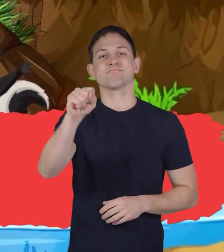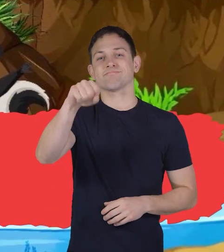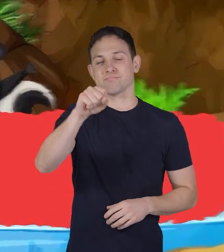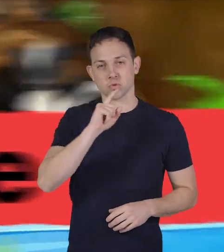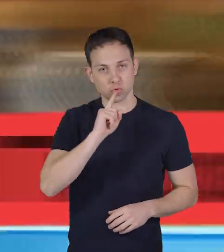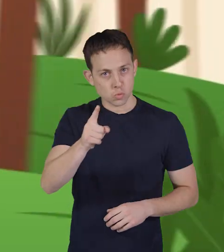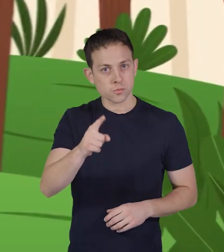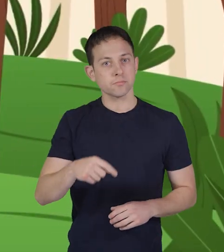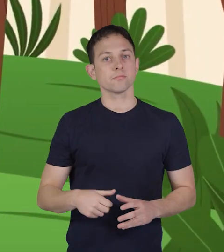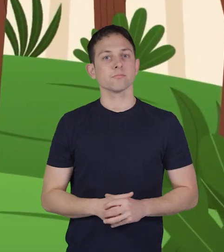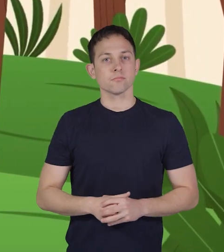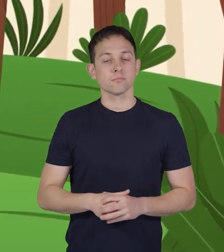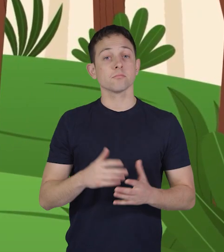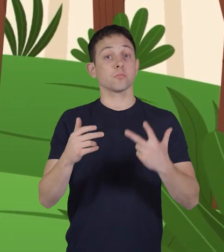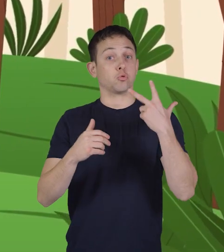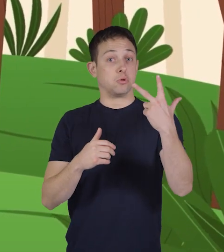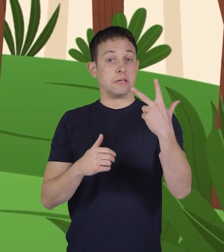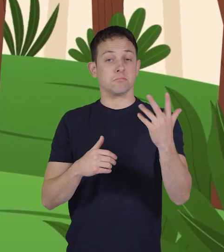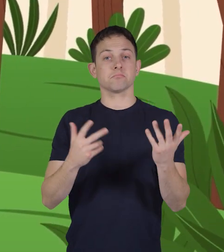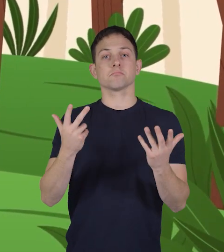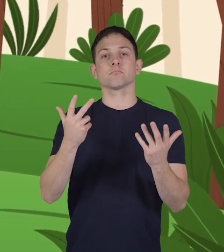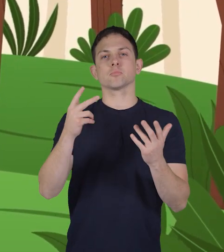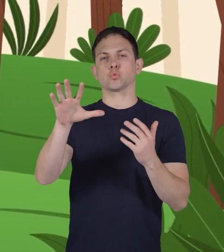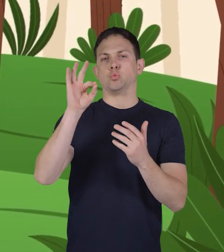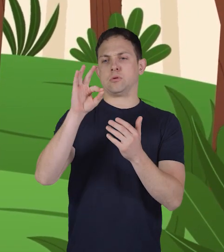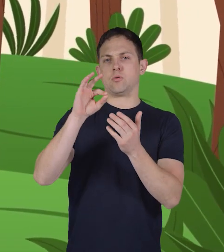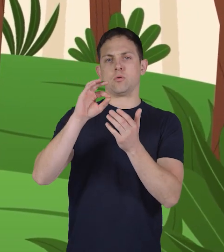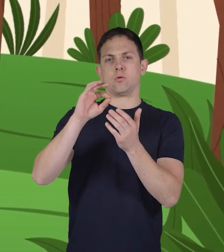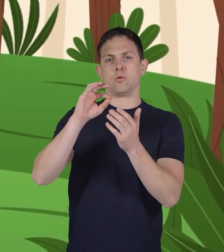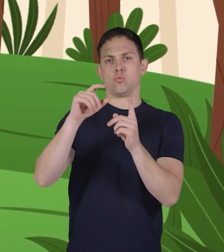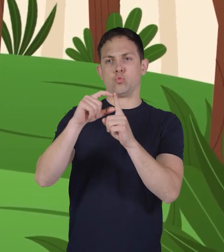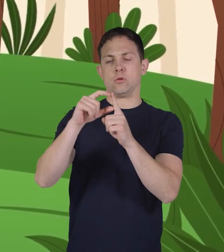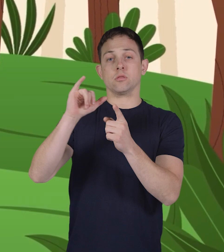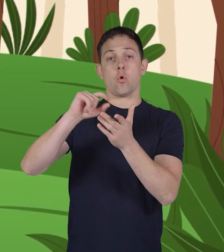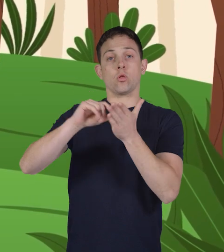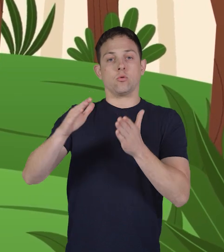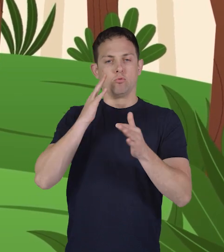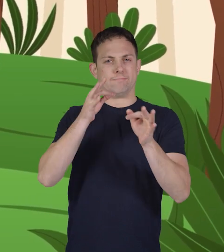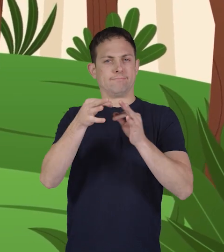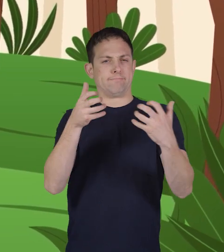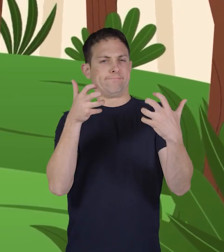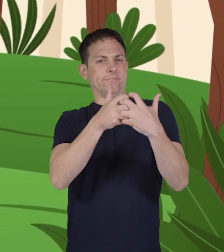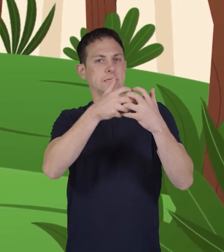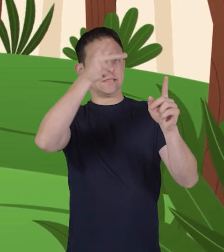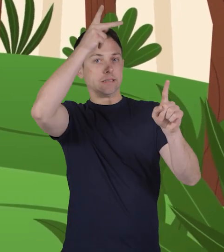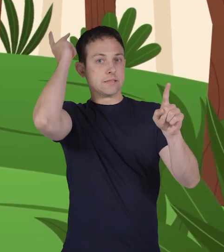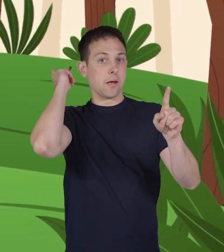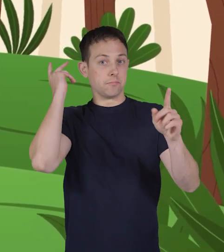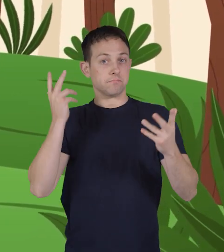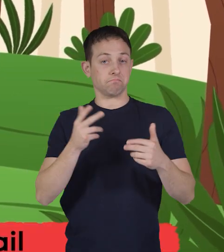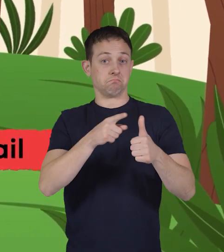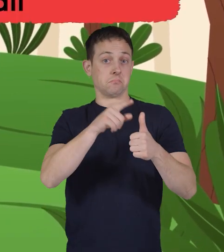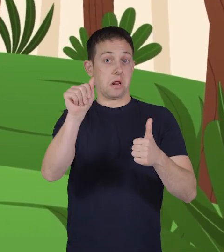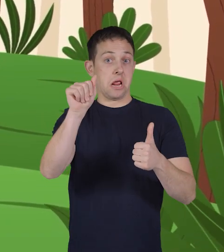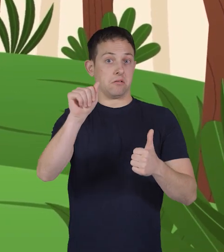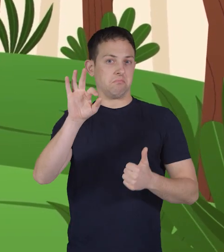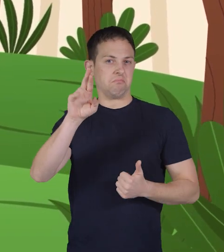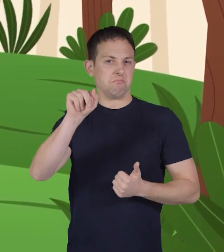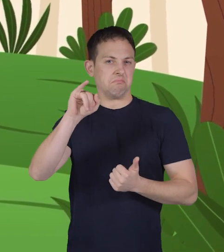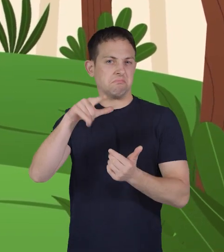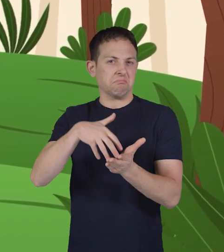three choose the word the author would say best describes the skunk a